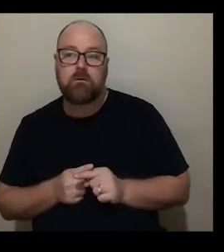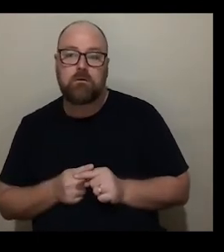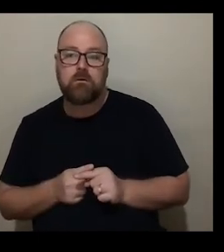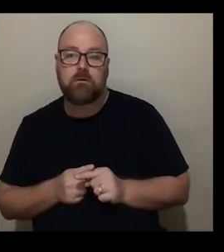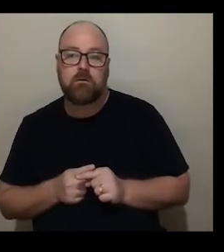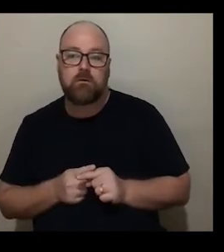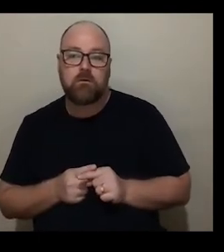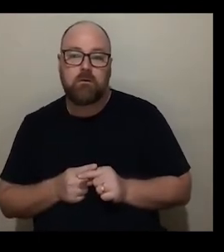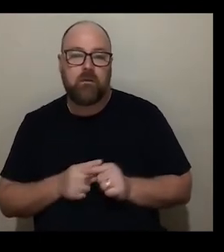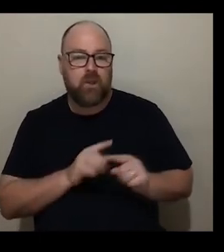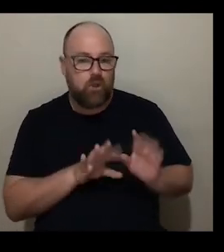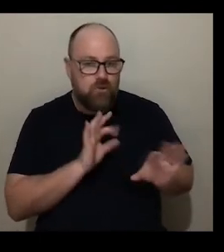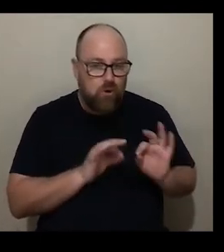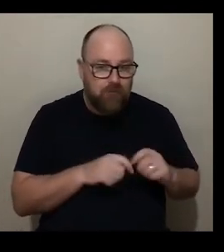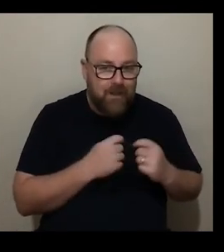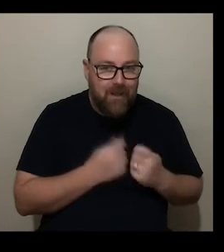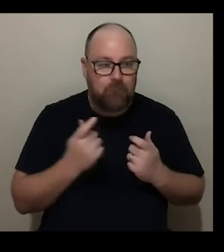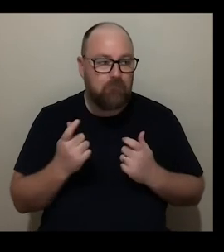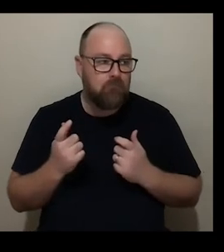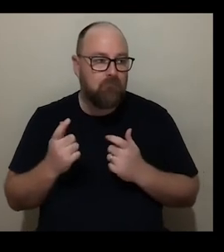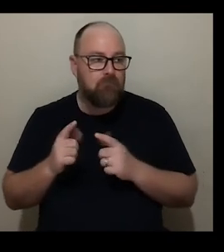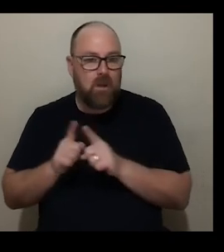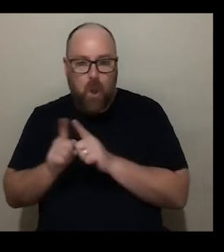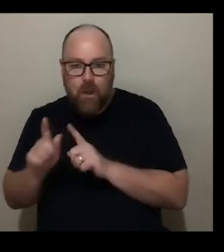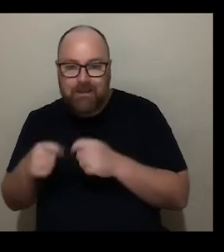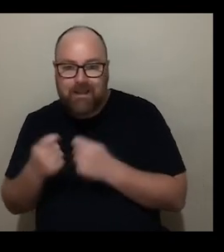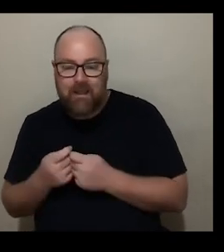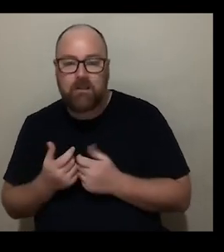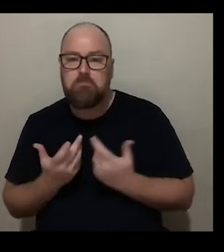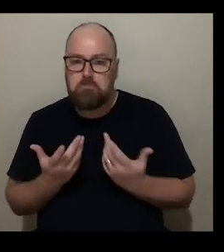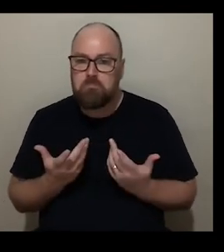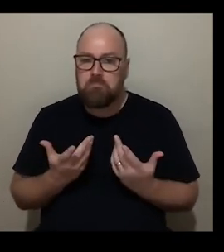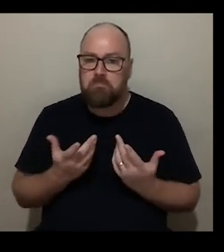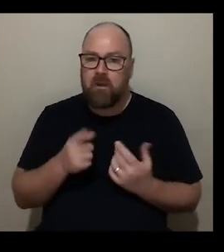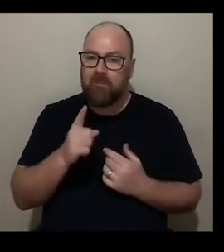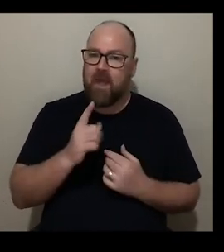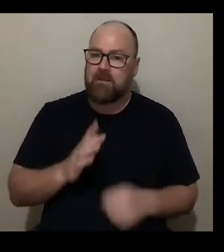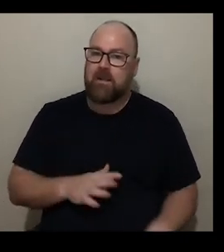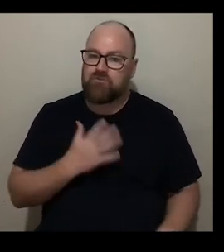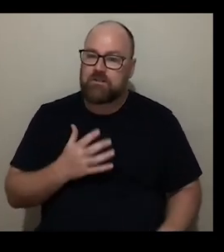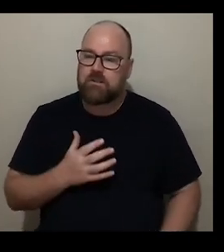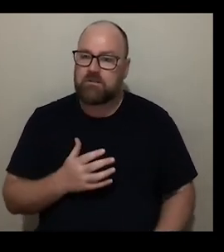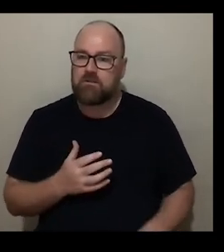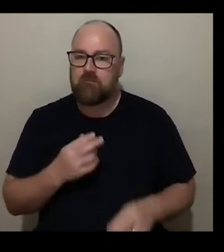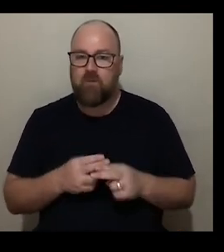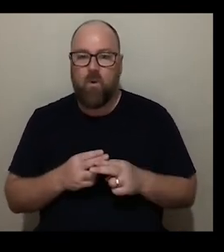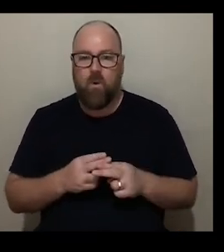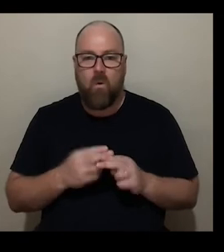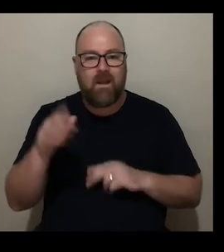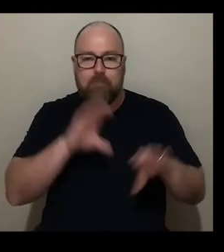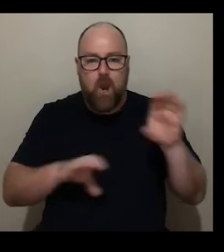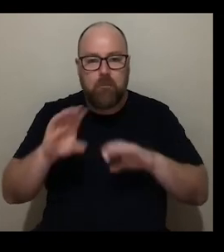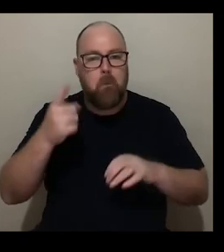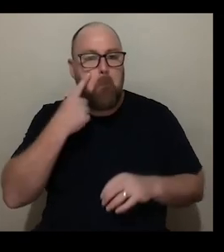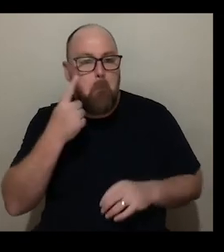the curatorial and the learning teams and that's a very interesting place for experimental programming and